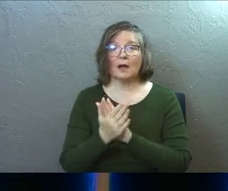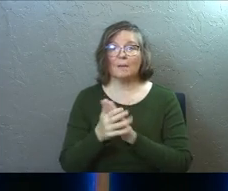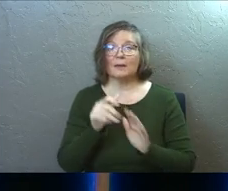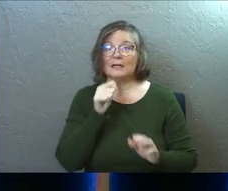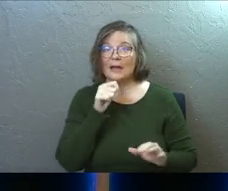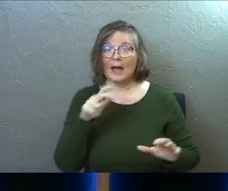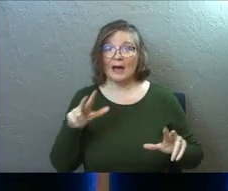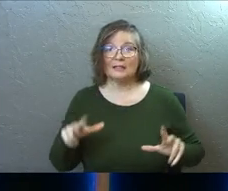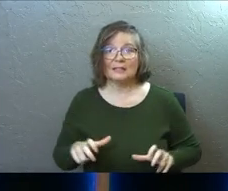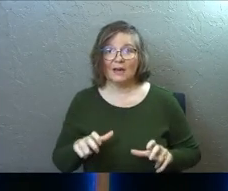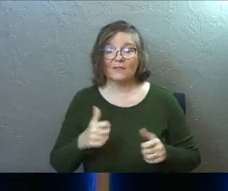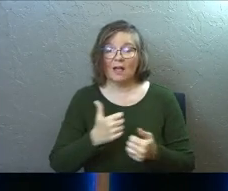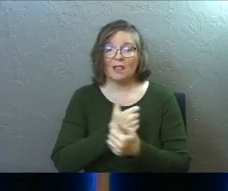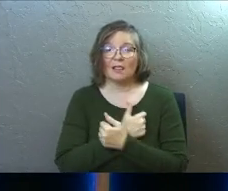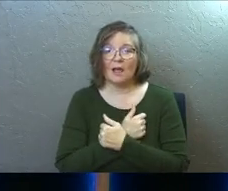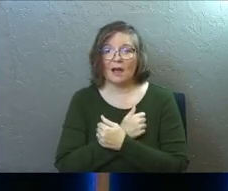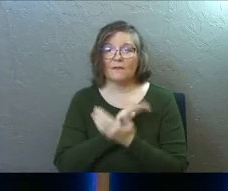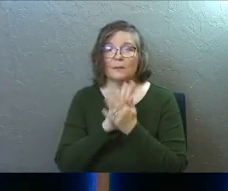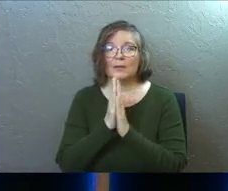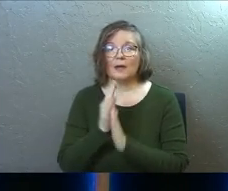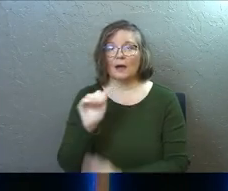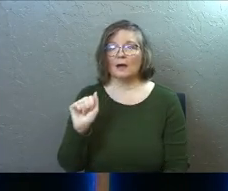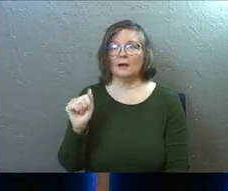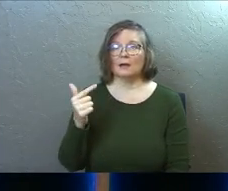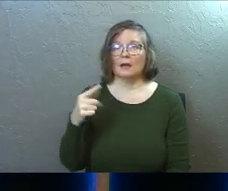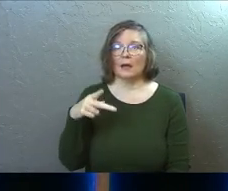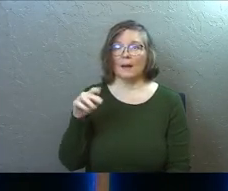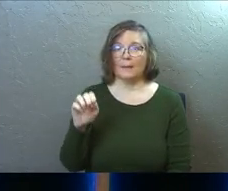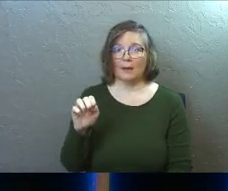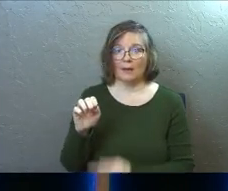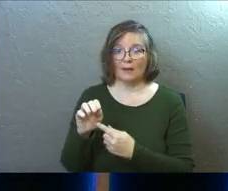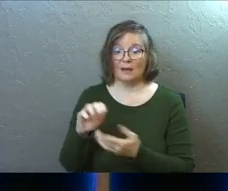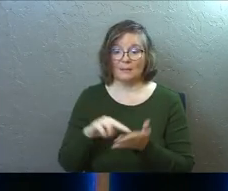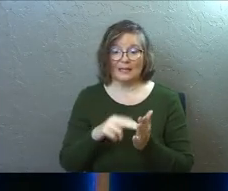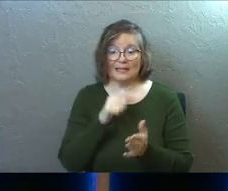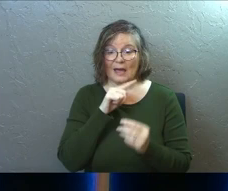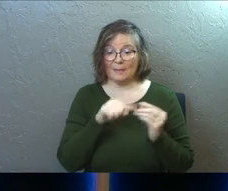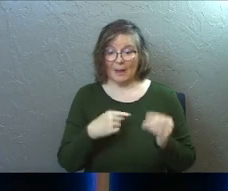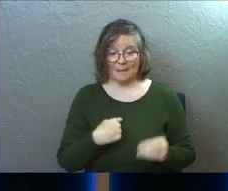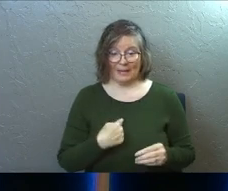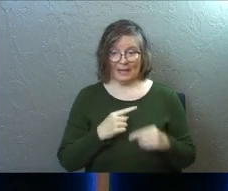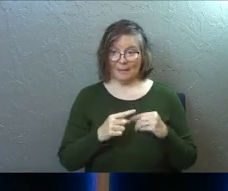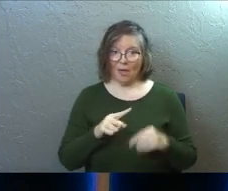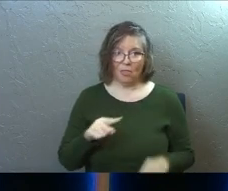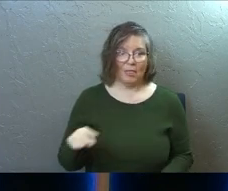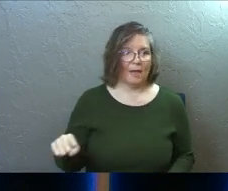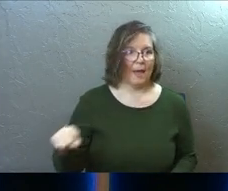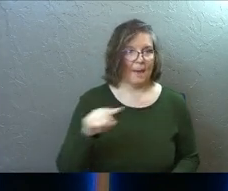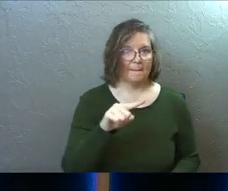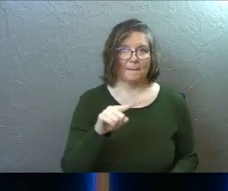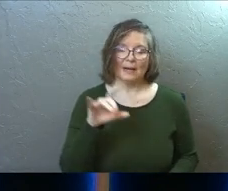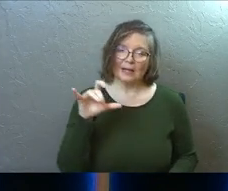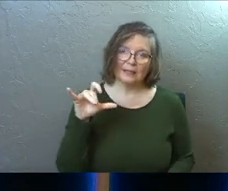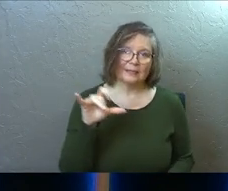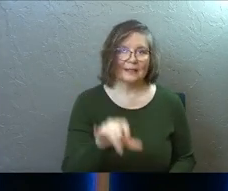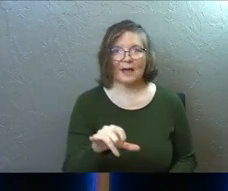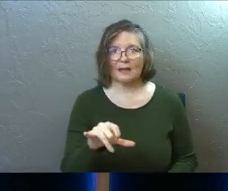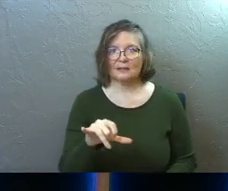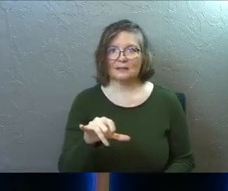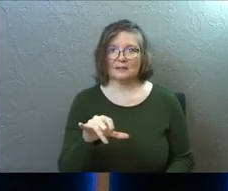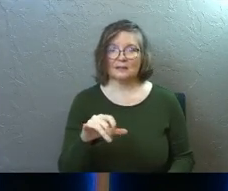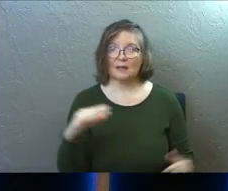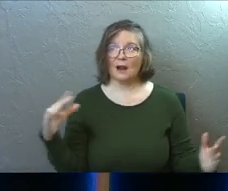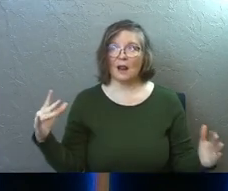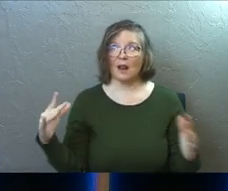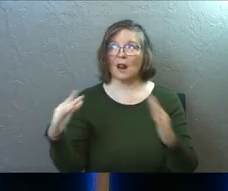Unselfish. I love everybody. It's not about me. It's about them. Like that's, that's the